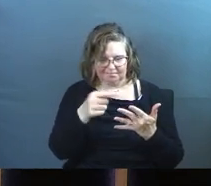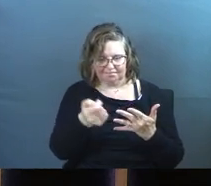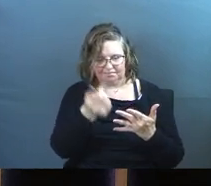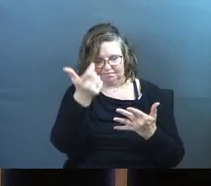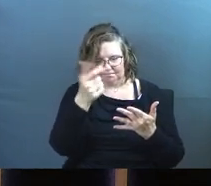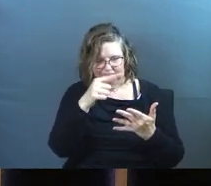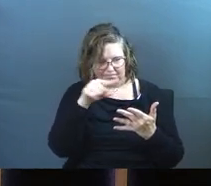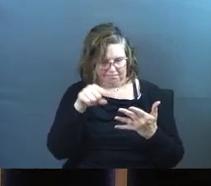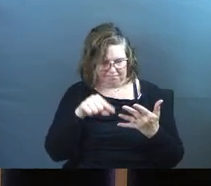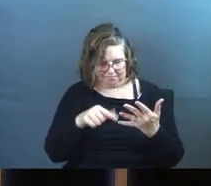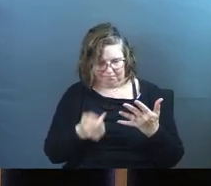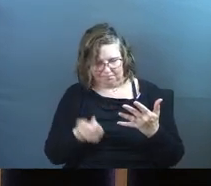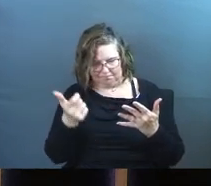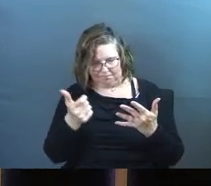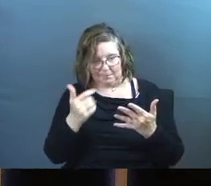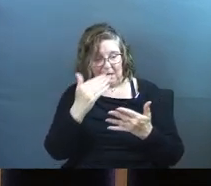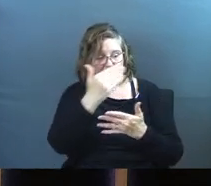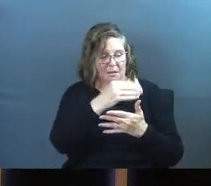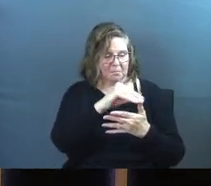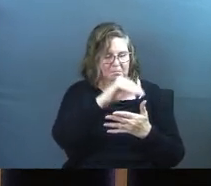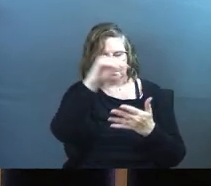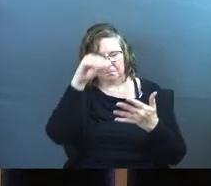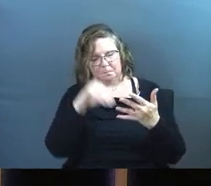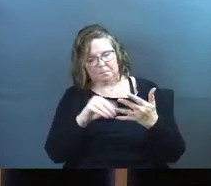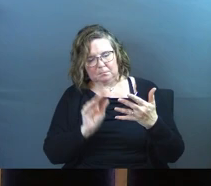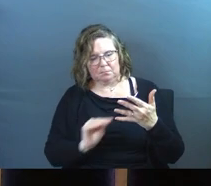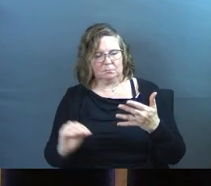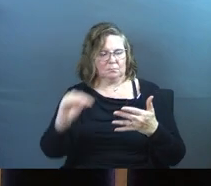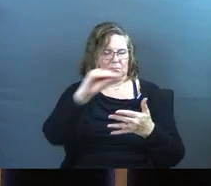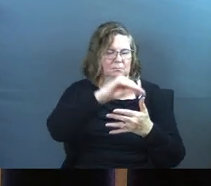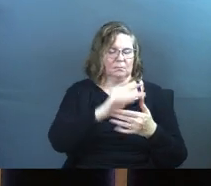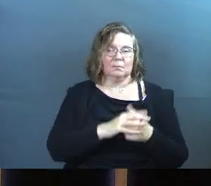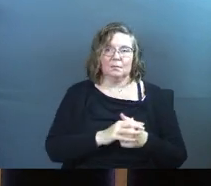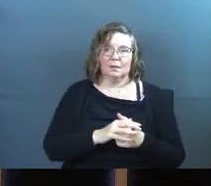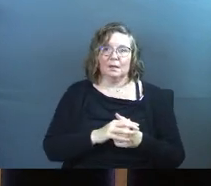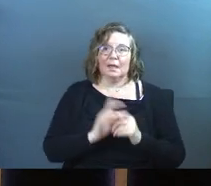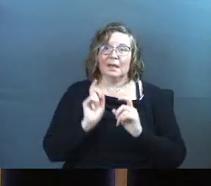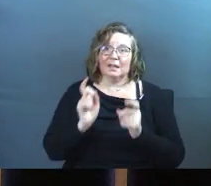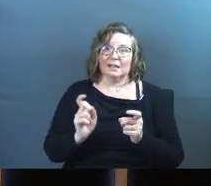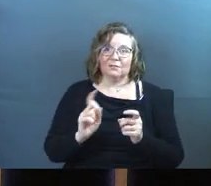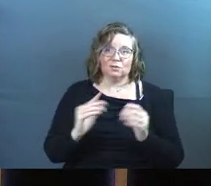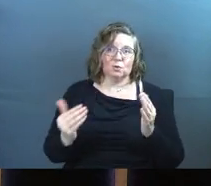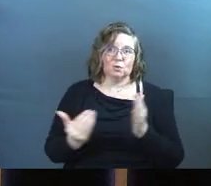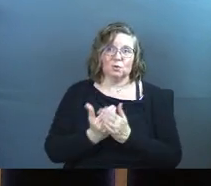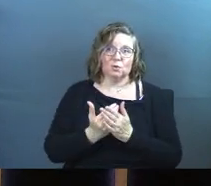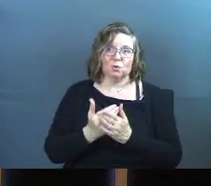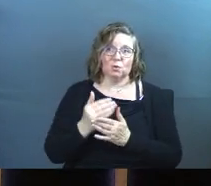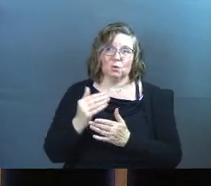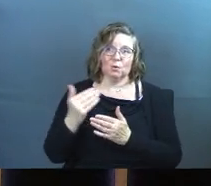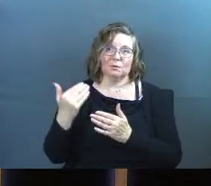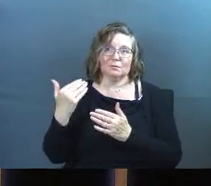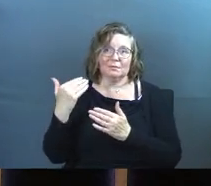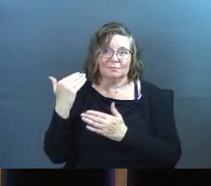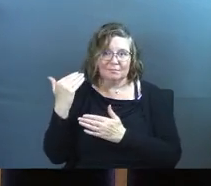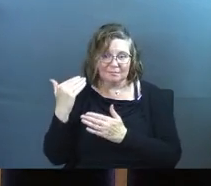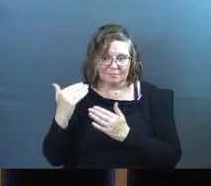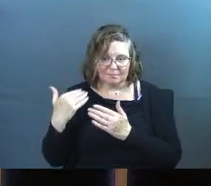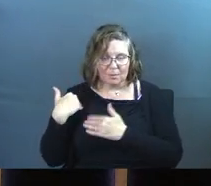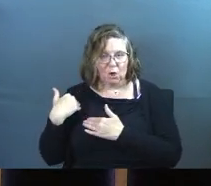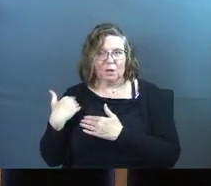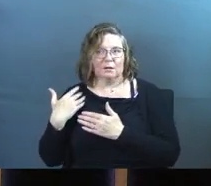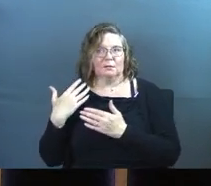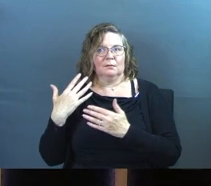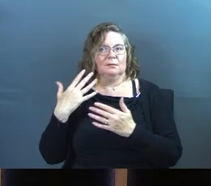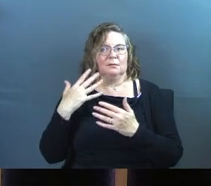And some of those things, He puts them further down the list. And He comes in and He gives you a whole new yoke and a whole new burden.